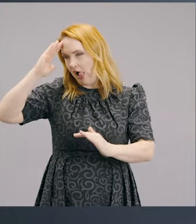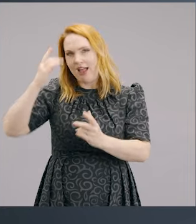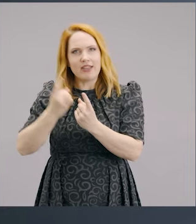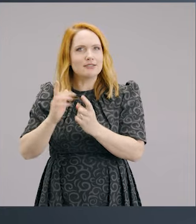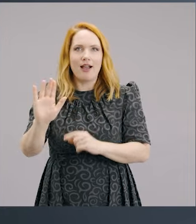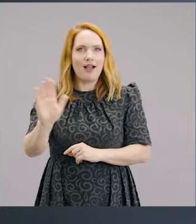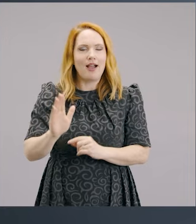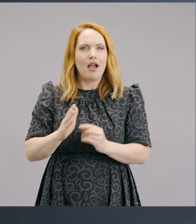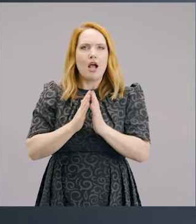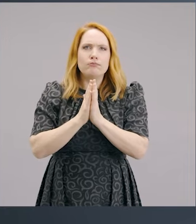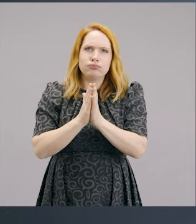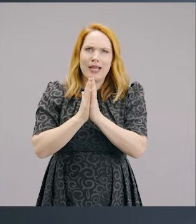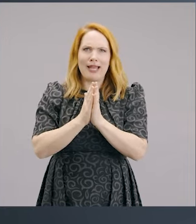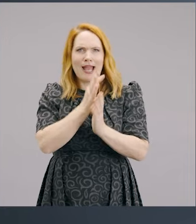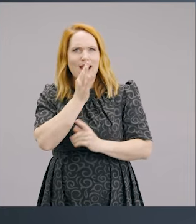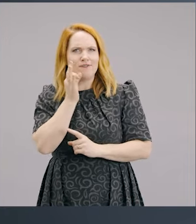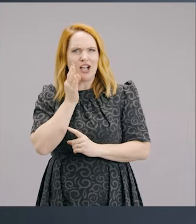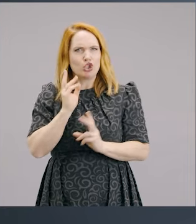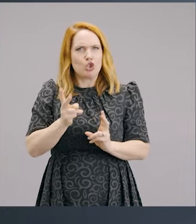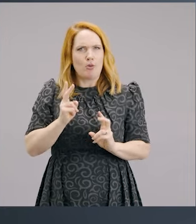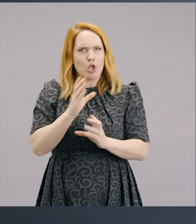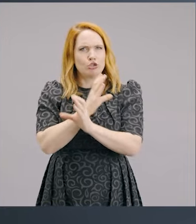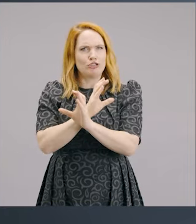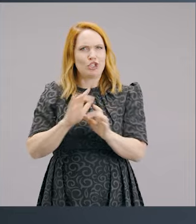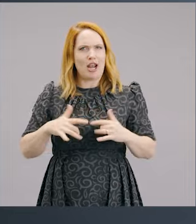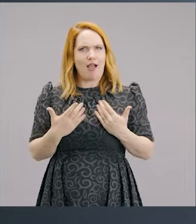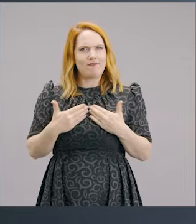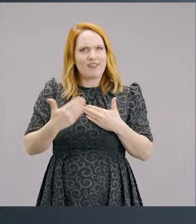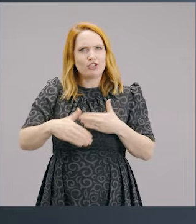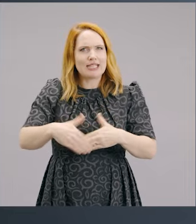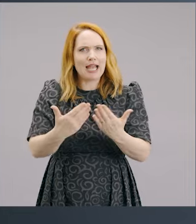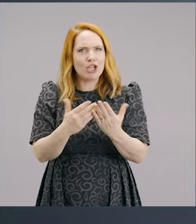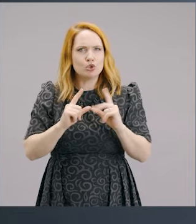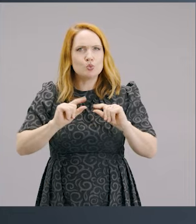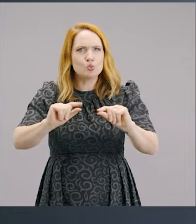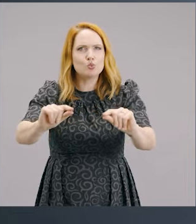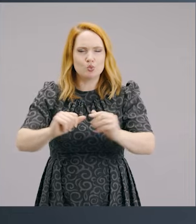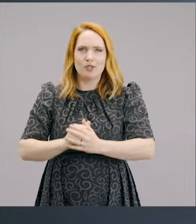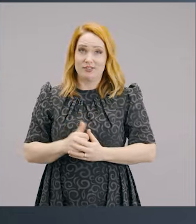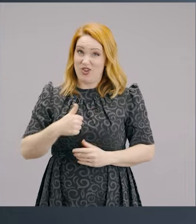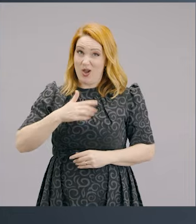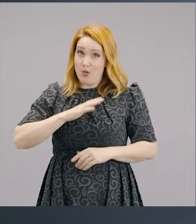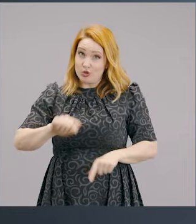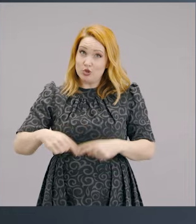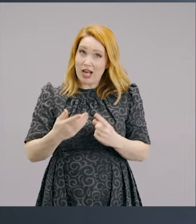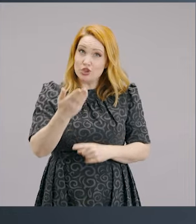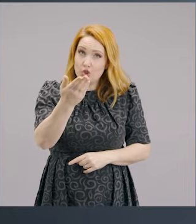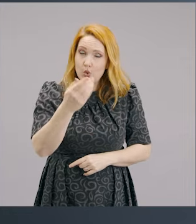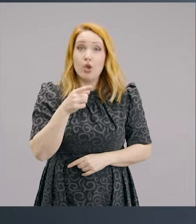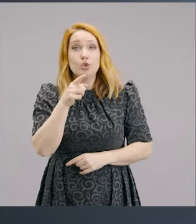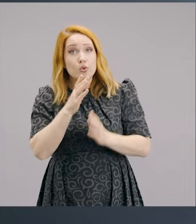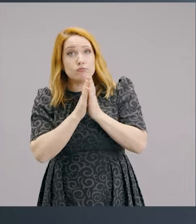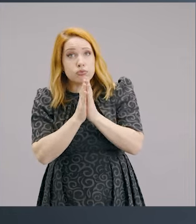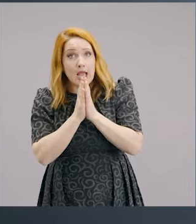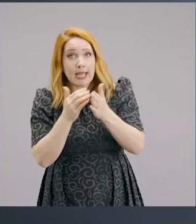said prayer and fasting is just the day-to-day bread and butter. It's just what we do. So I want to challenge you in that area as well. Are you a